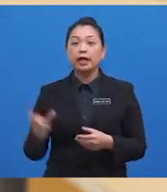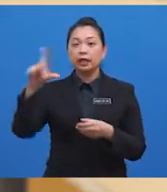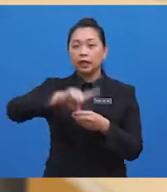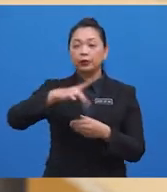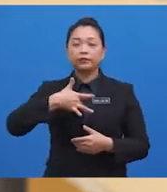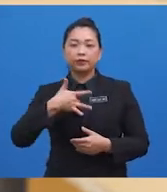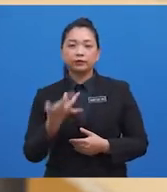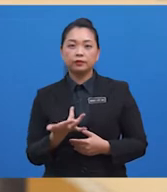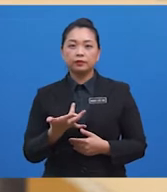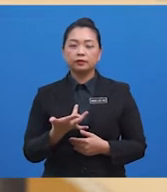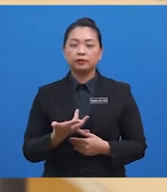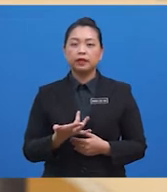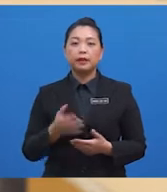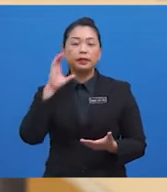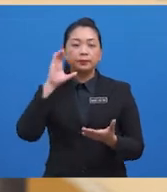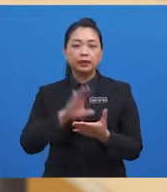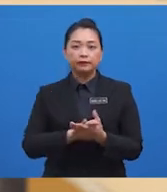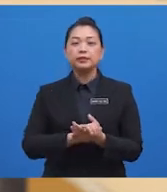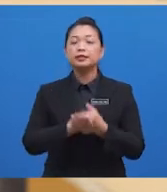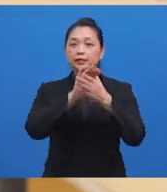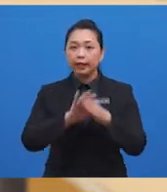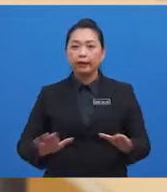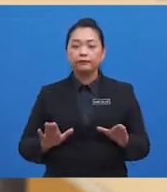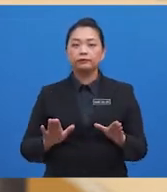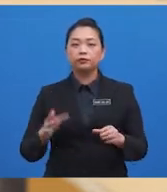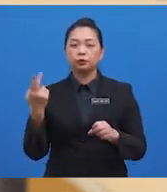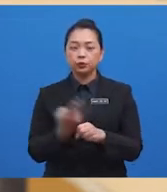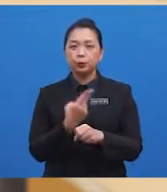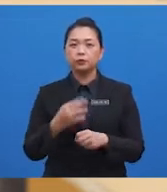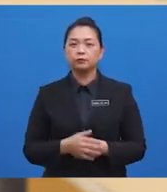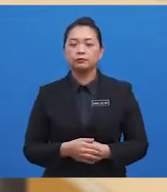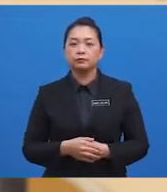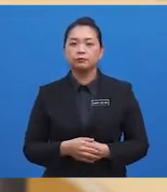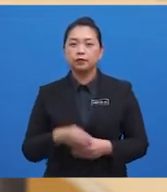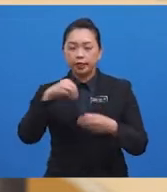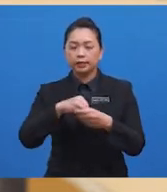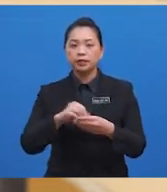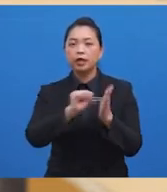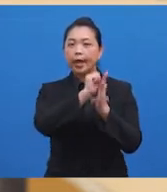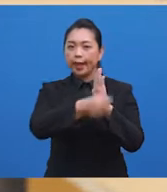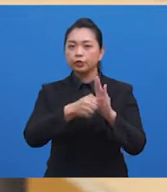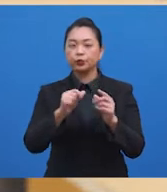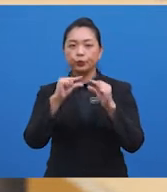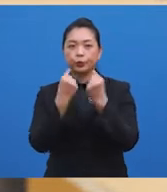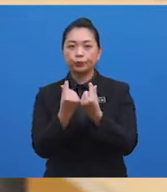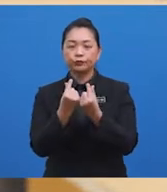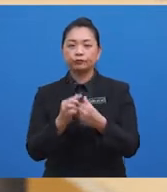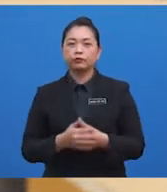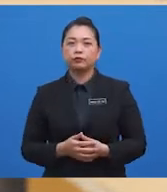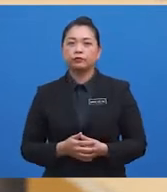and believe that they are safer than cigarettes, have helped make them appealing to this age group. Two,